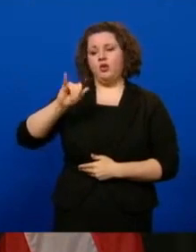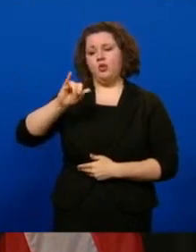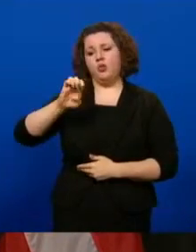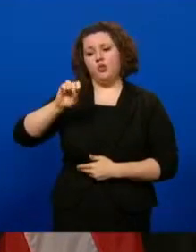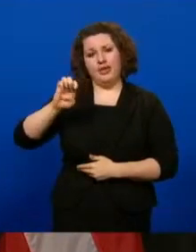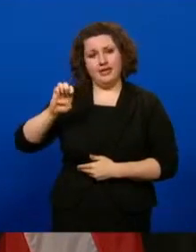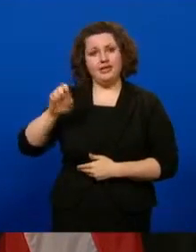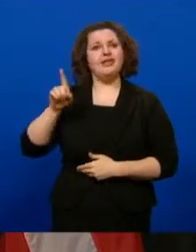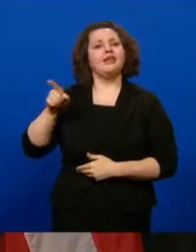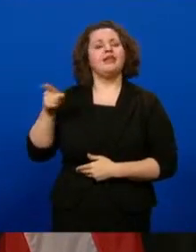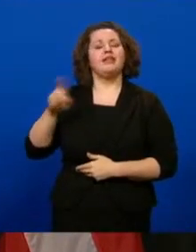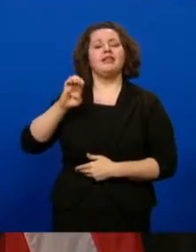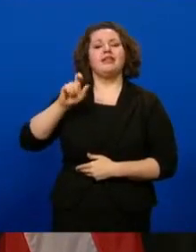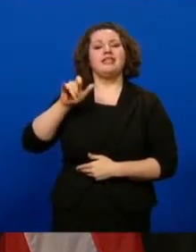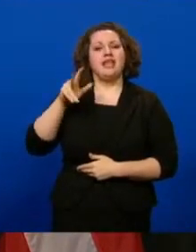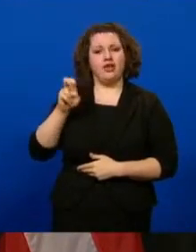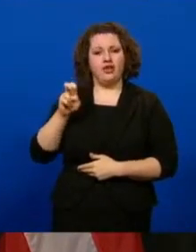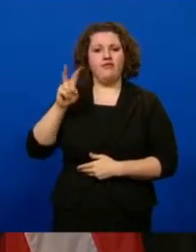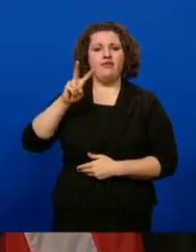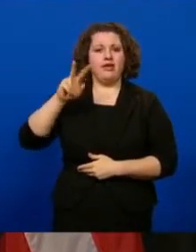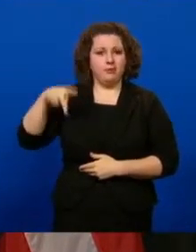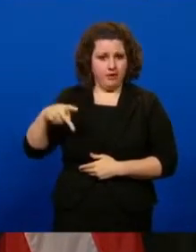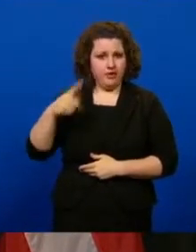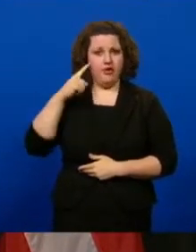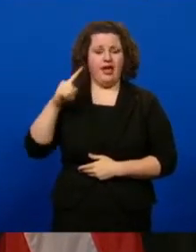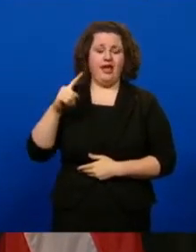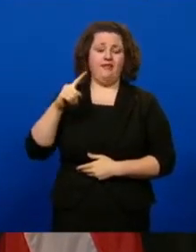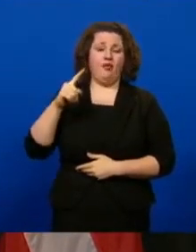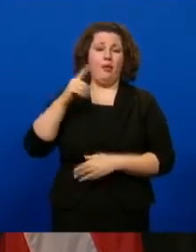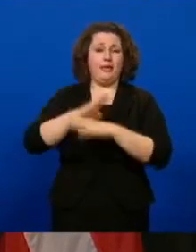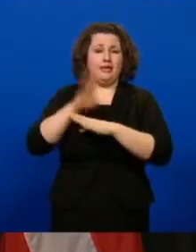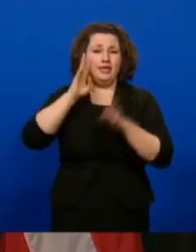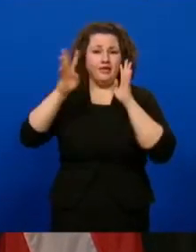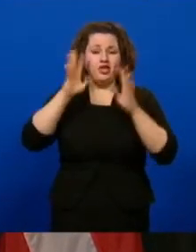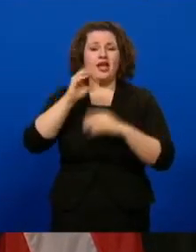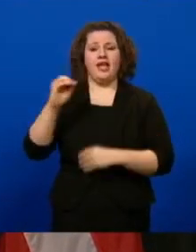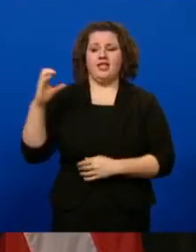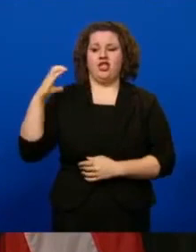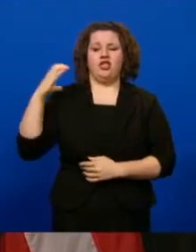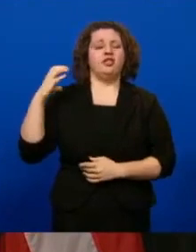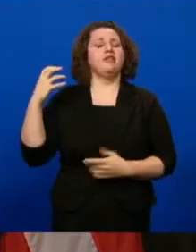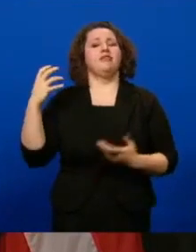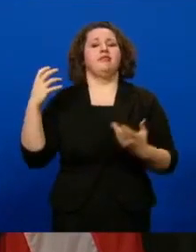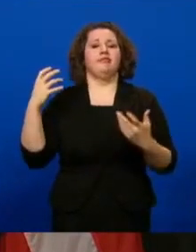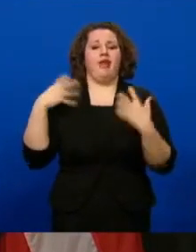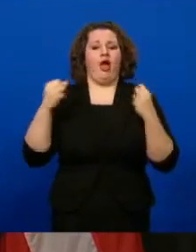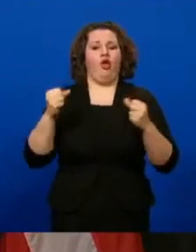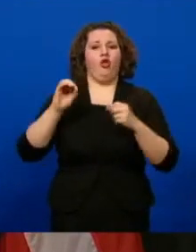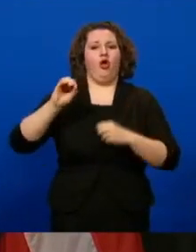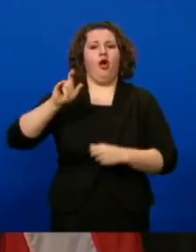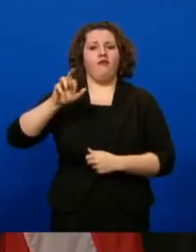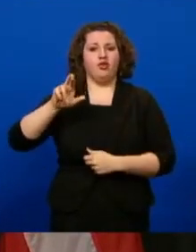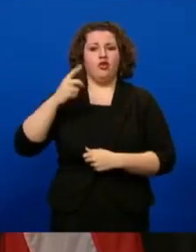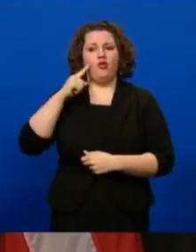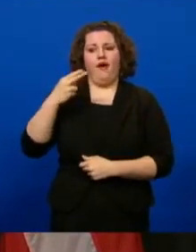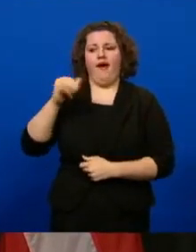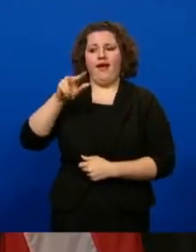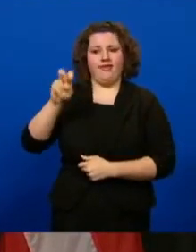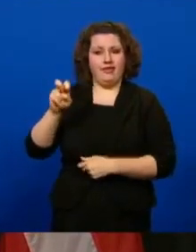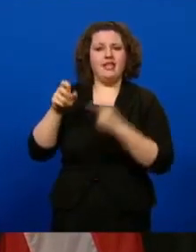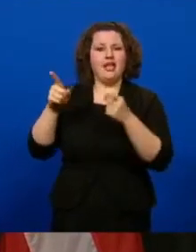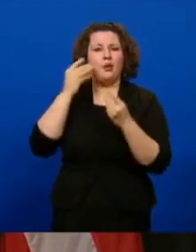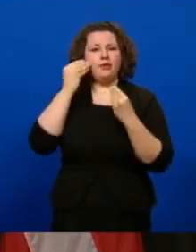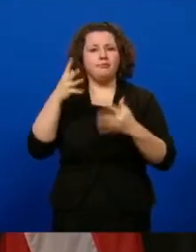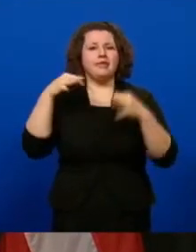Vice President of the Business Innovation and Chief Health Officer at Hy-Vee. To share with Iowans the role that Hy-Vee pharmacies